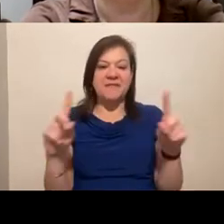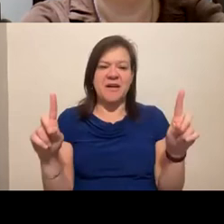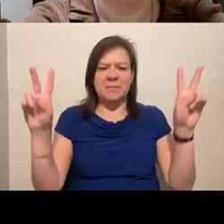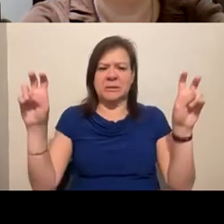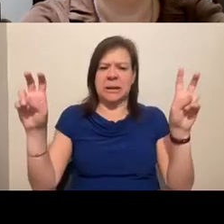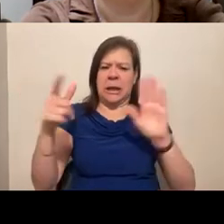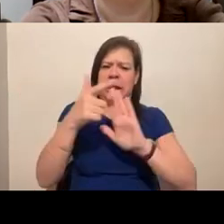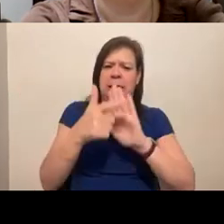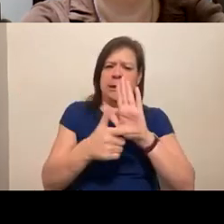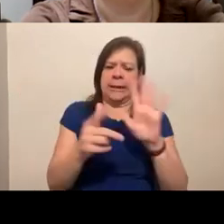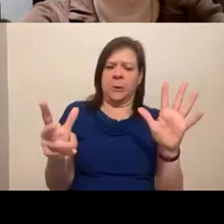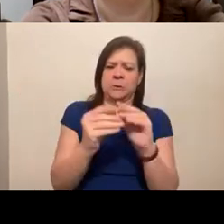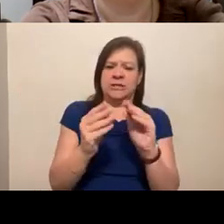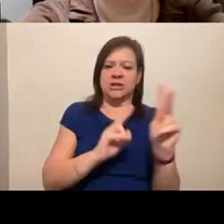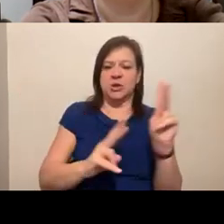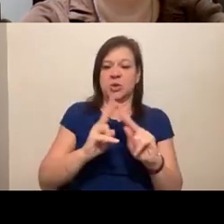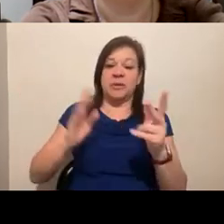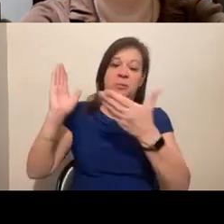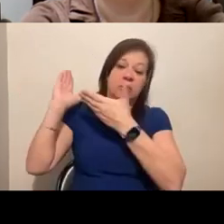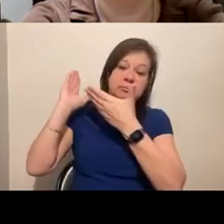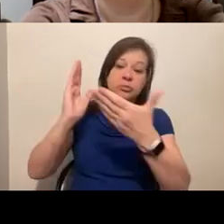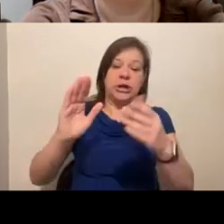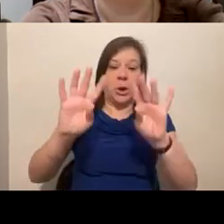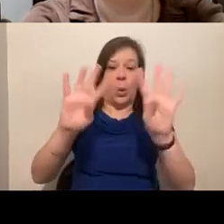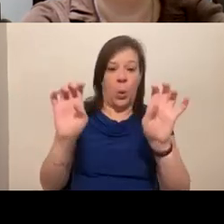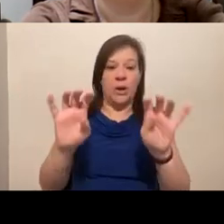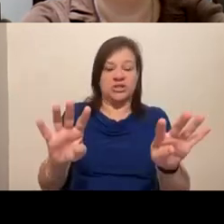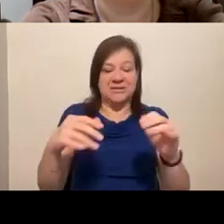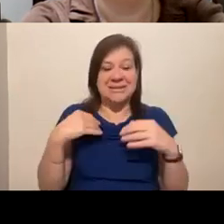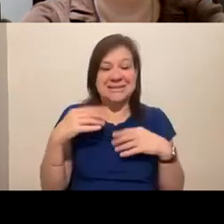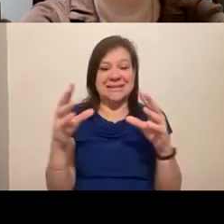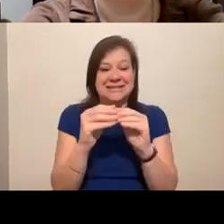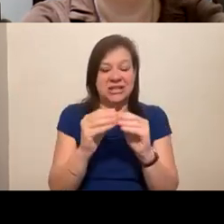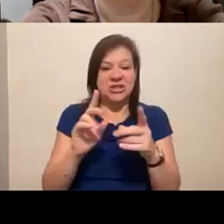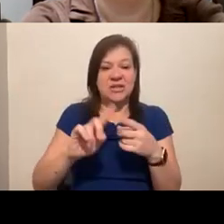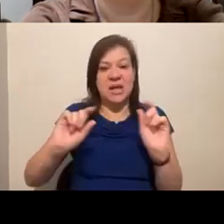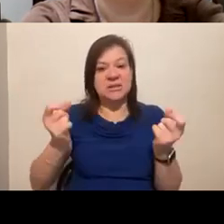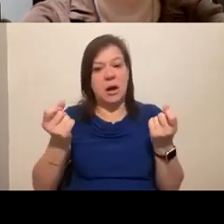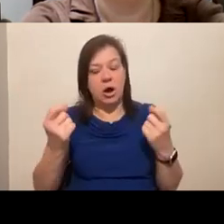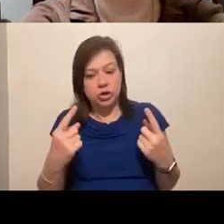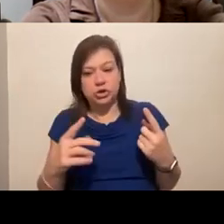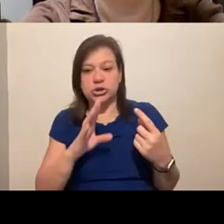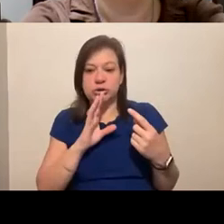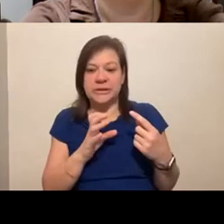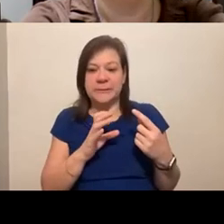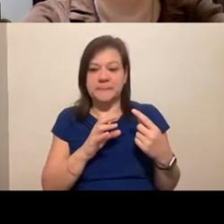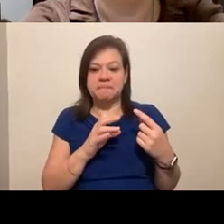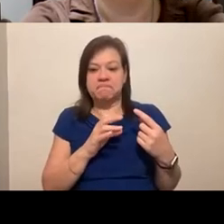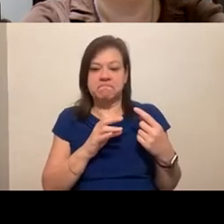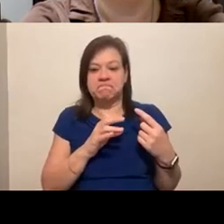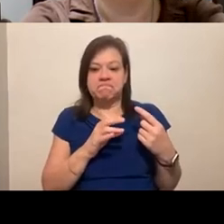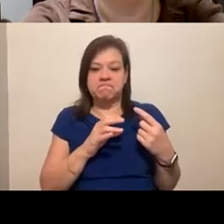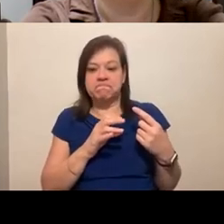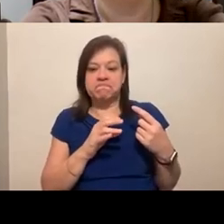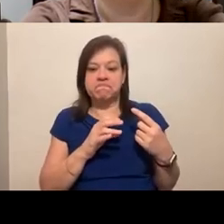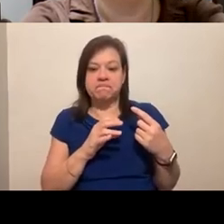where people can bring their questions. It is a session that is understood to be, you know, sort of